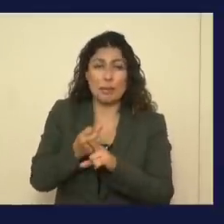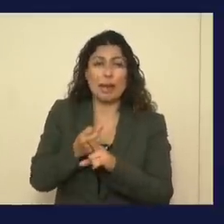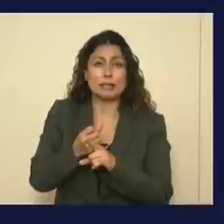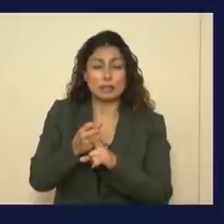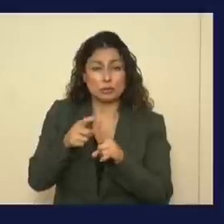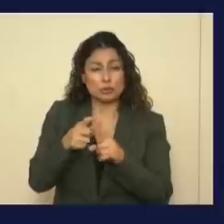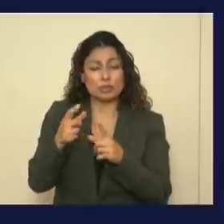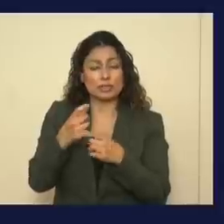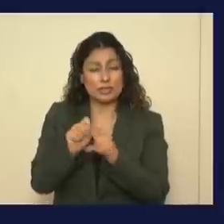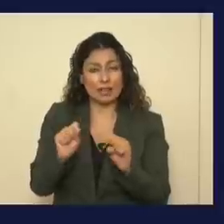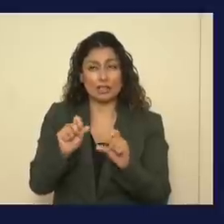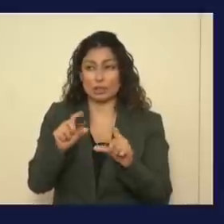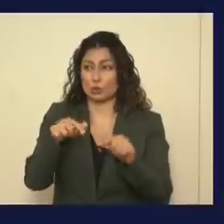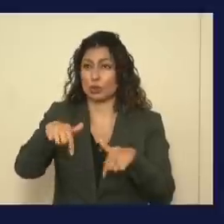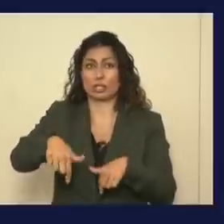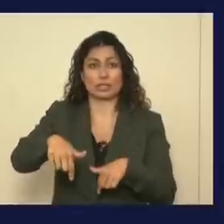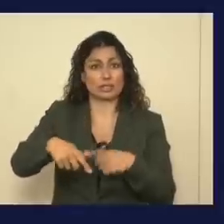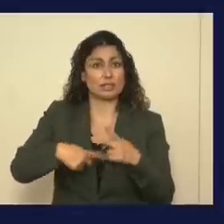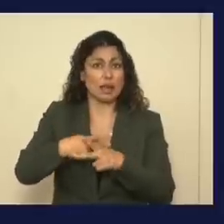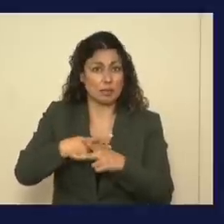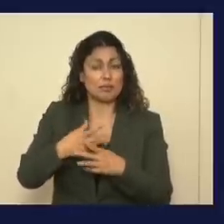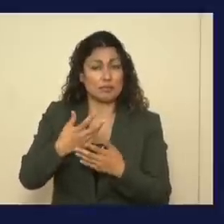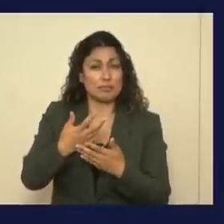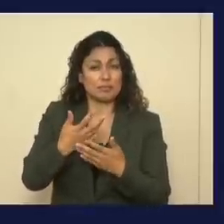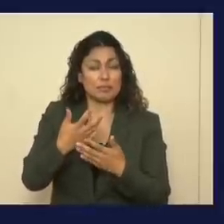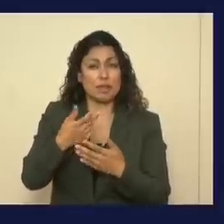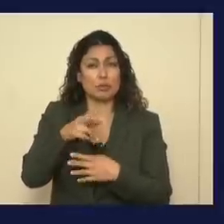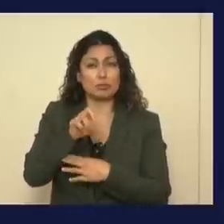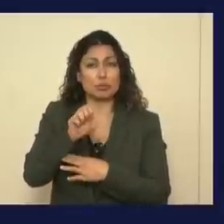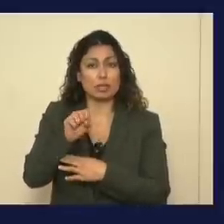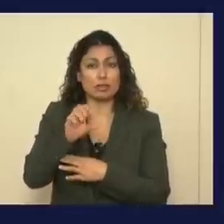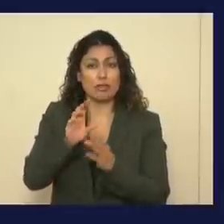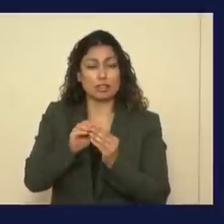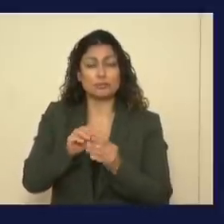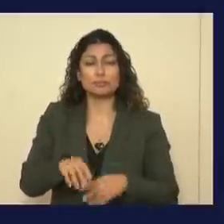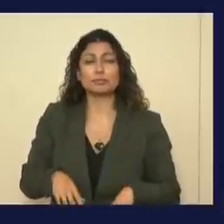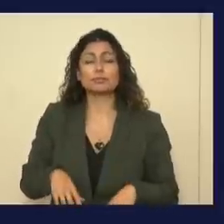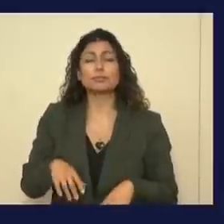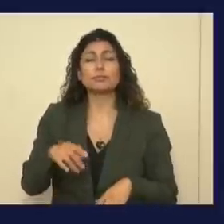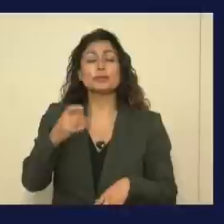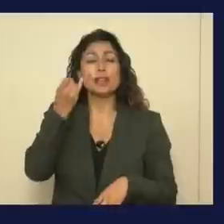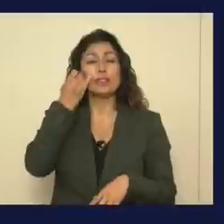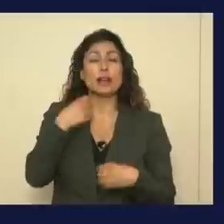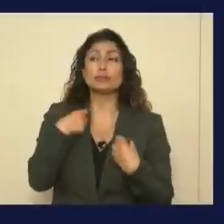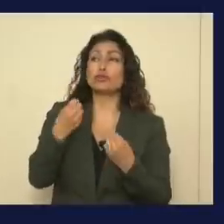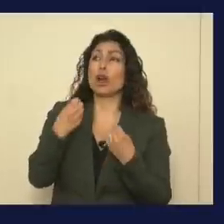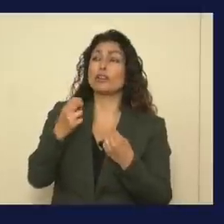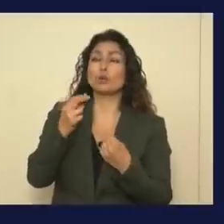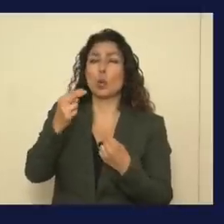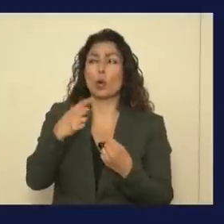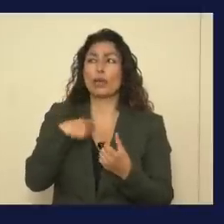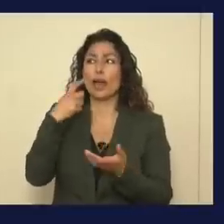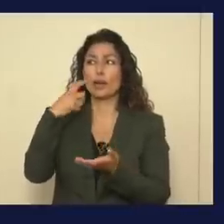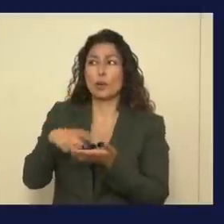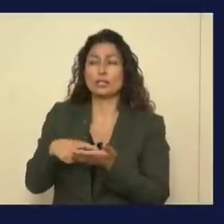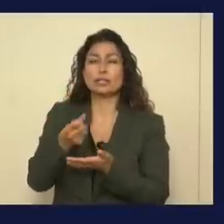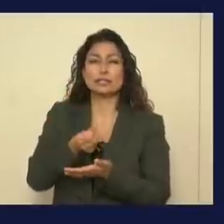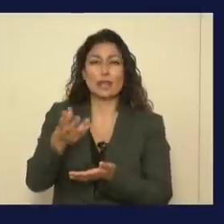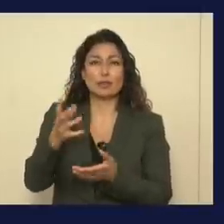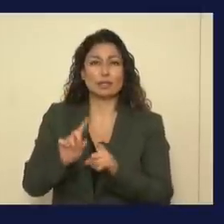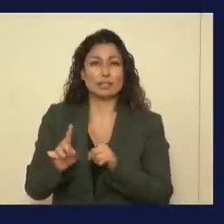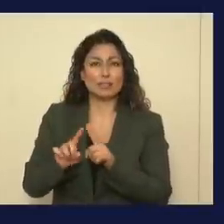to safely do these press conferences. All right, so, in a drive north, I saw several communities